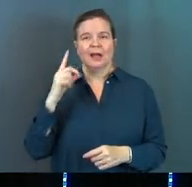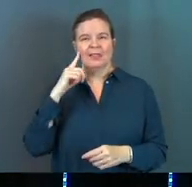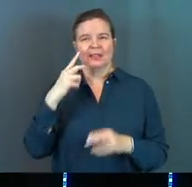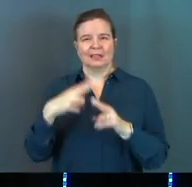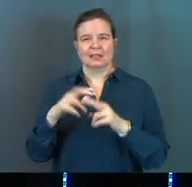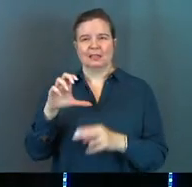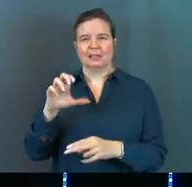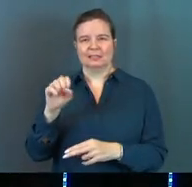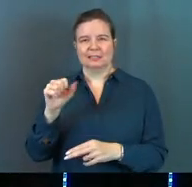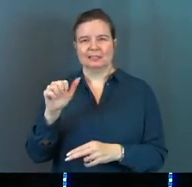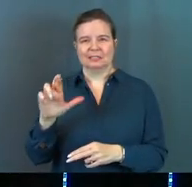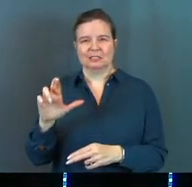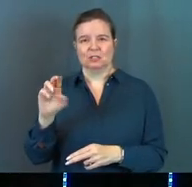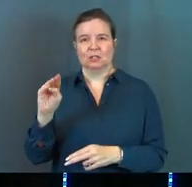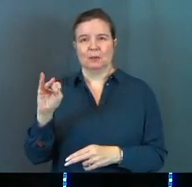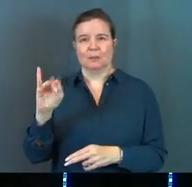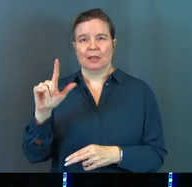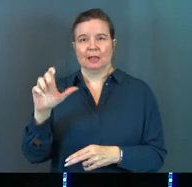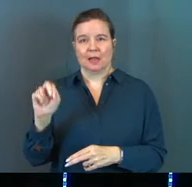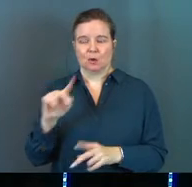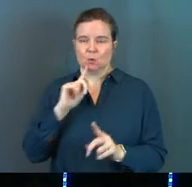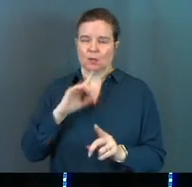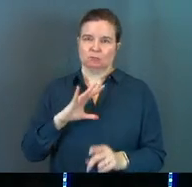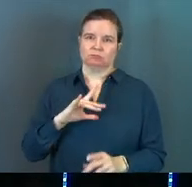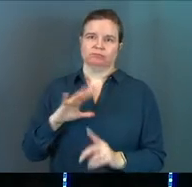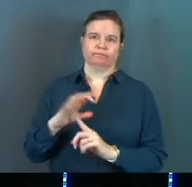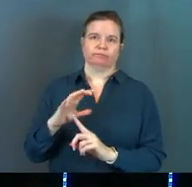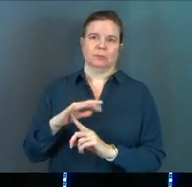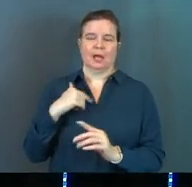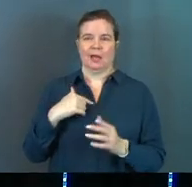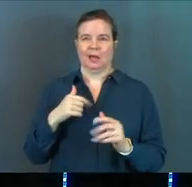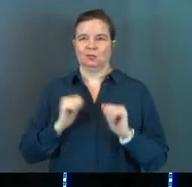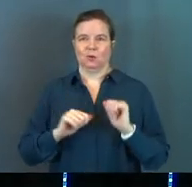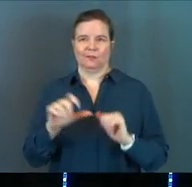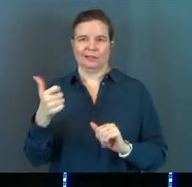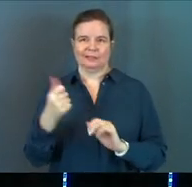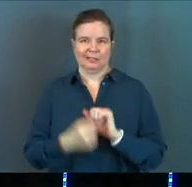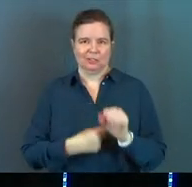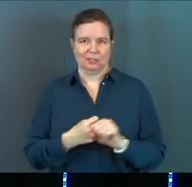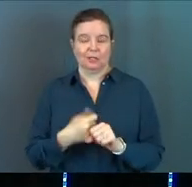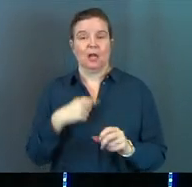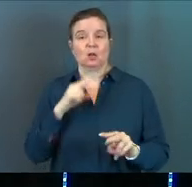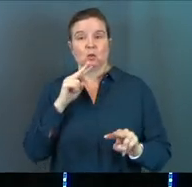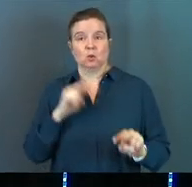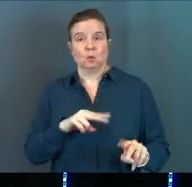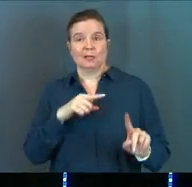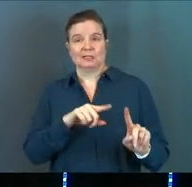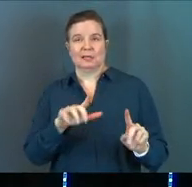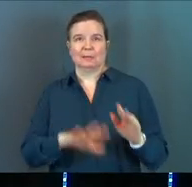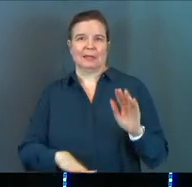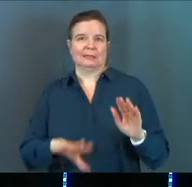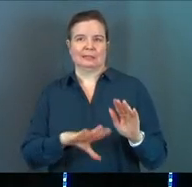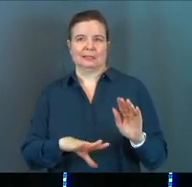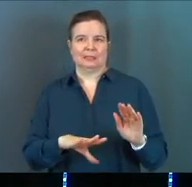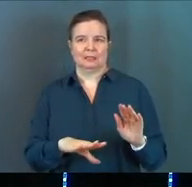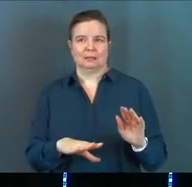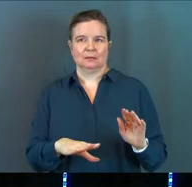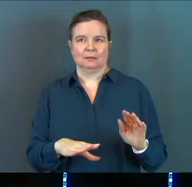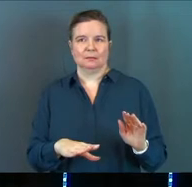name is Cesar Milan. He's, so he's really, really popular. Had a show for like 10 years and you watch him basically